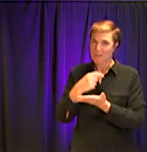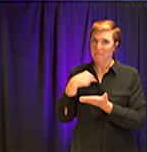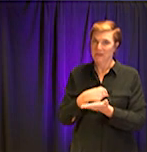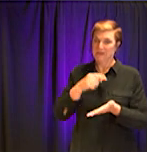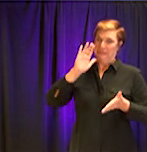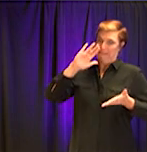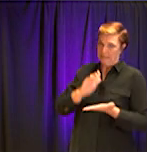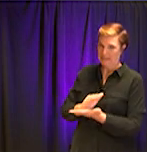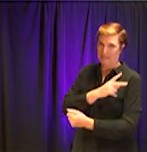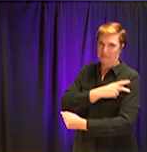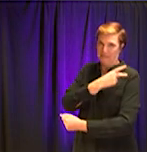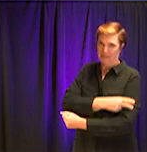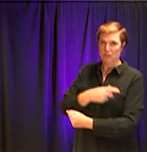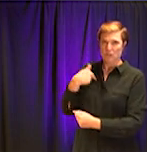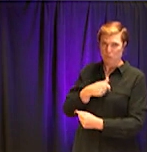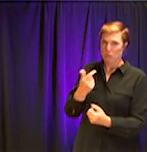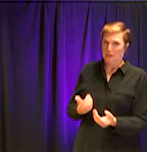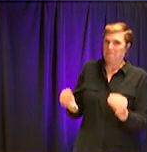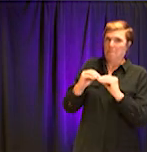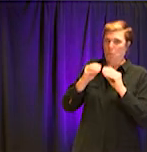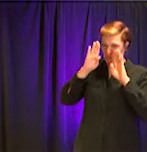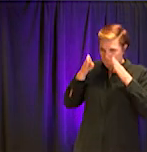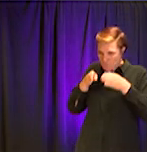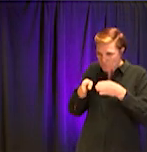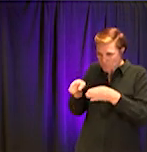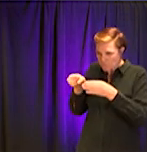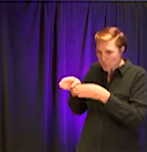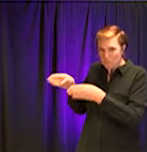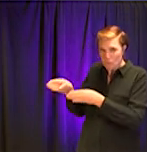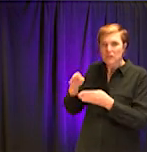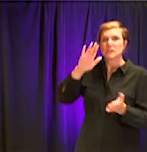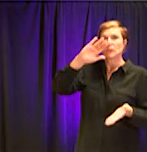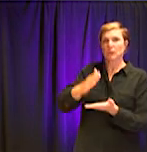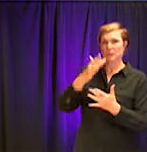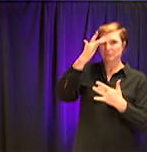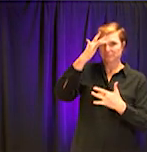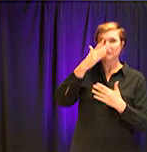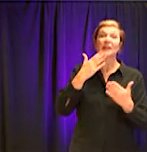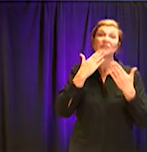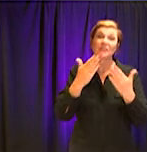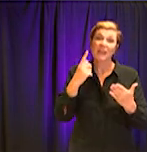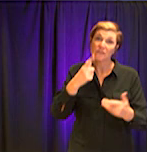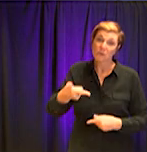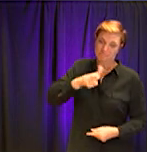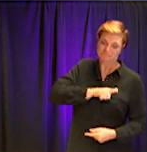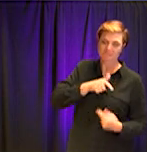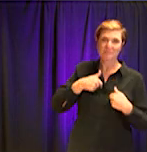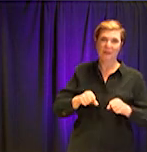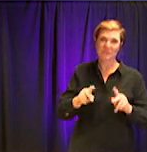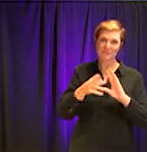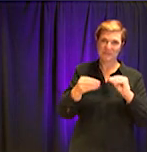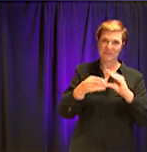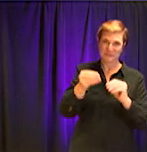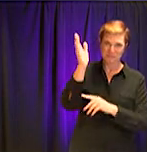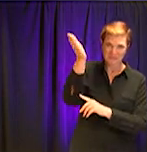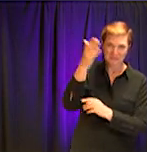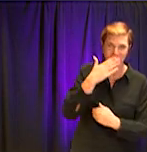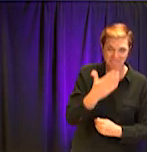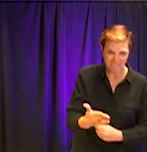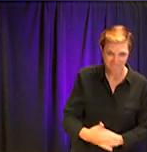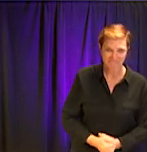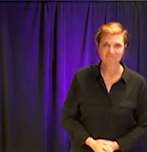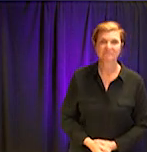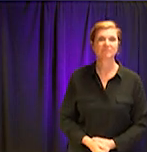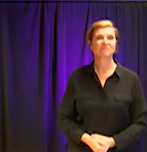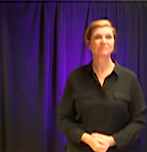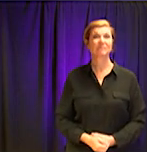really, uh, remarkable circumstances that we find ourselves in. Thanks for the opportunity to speak. Thank you, Dr. Isikoff. A couple of questions before we move on.